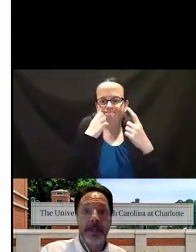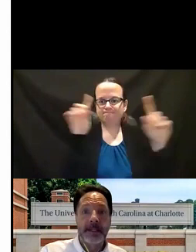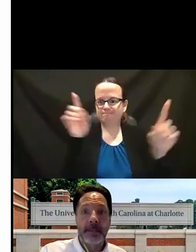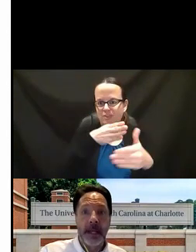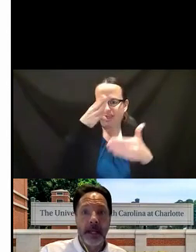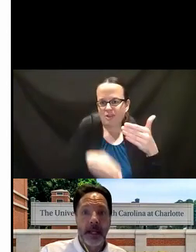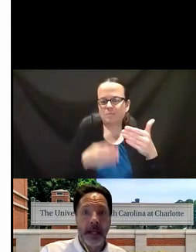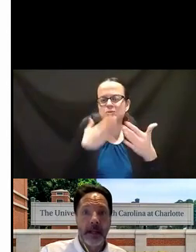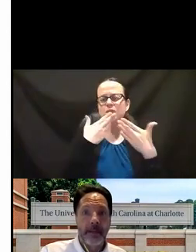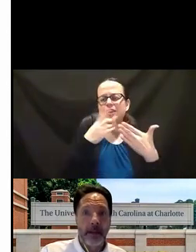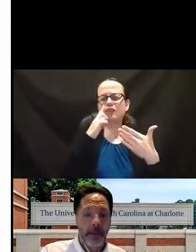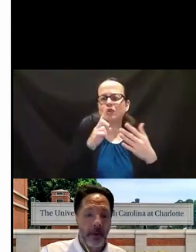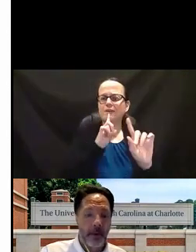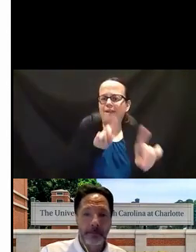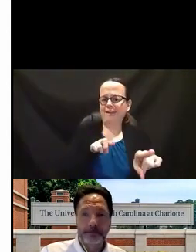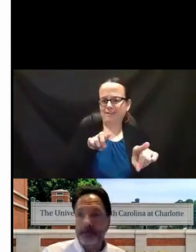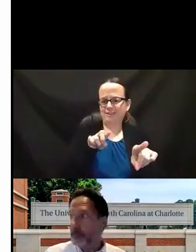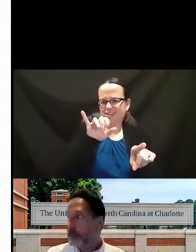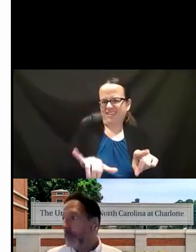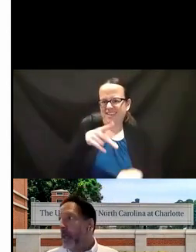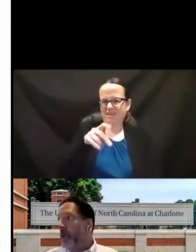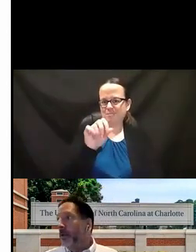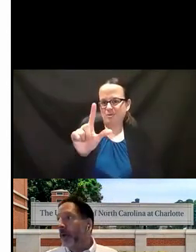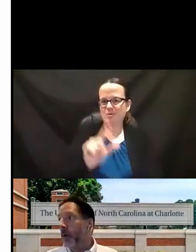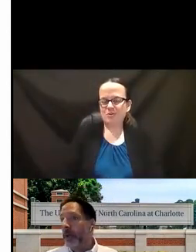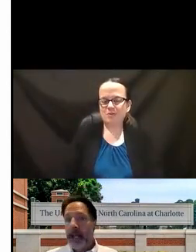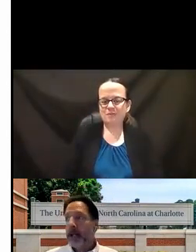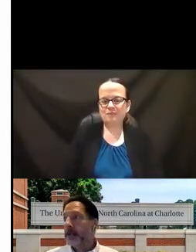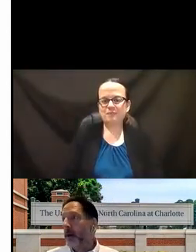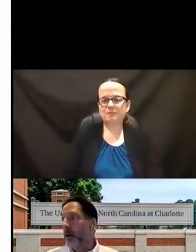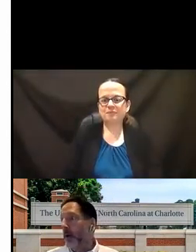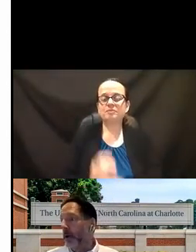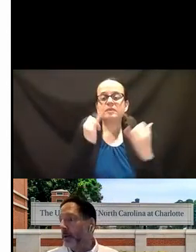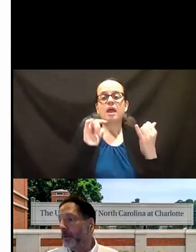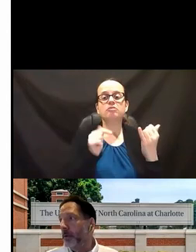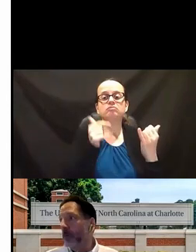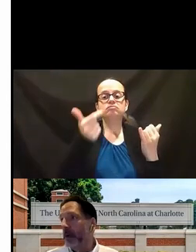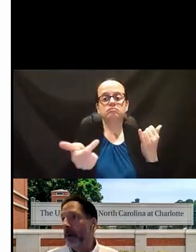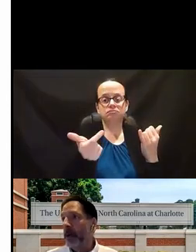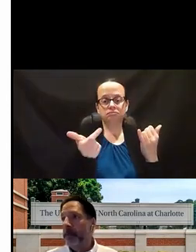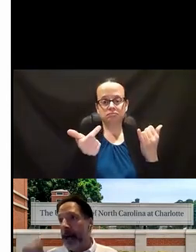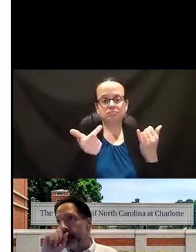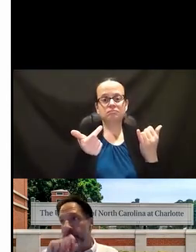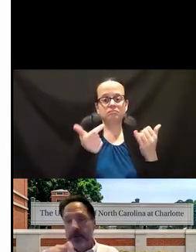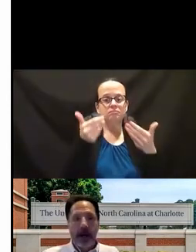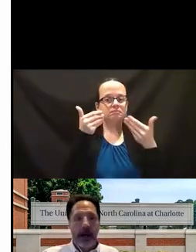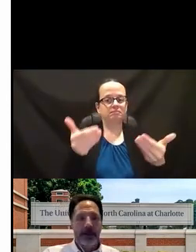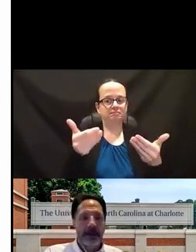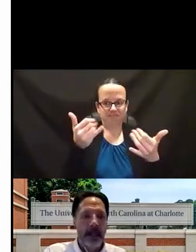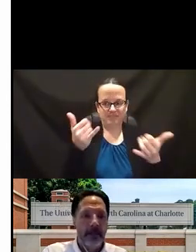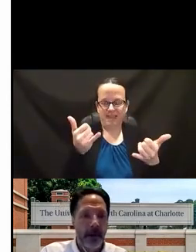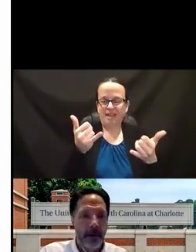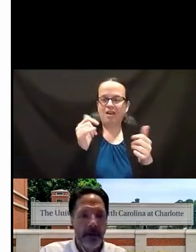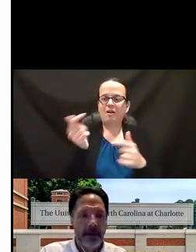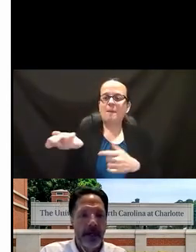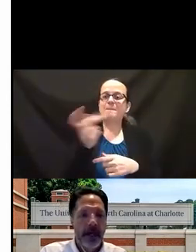you. Thank you for participating in that poll. So we next are going to go ahead back to our